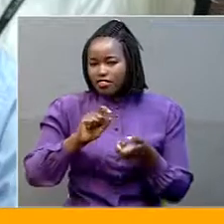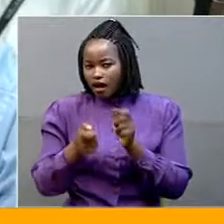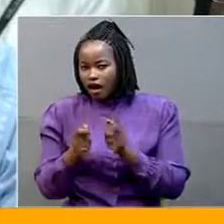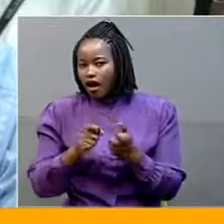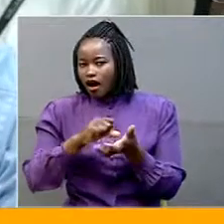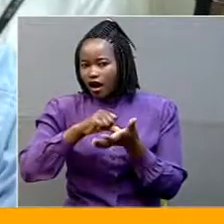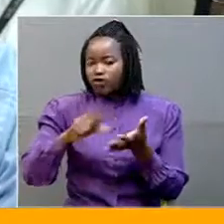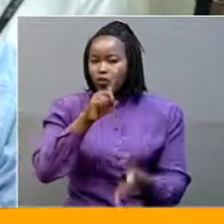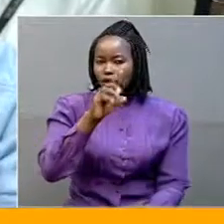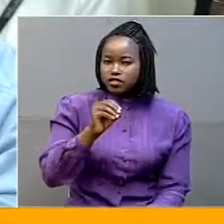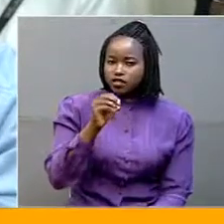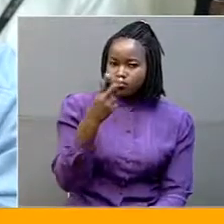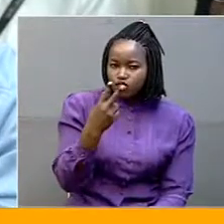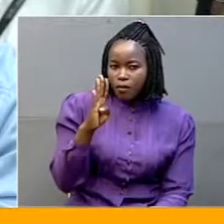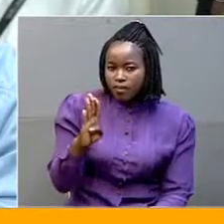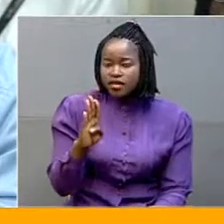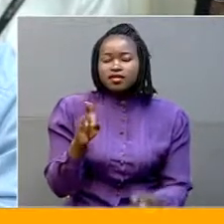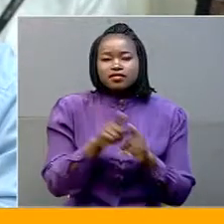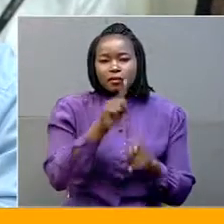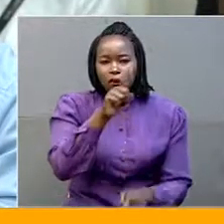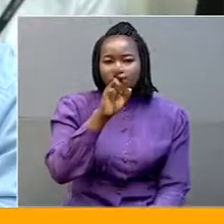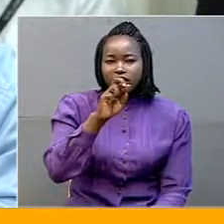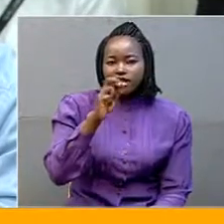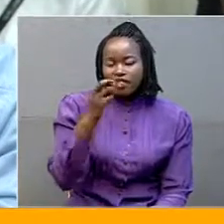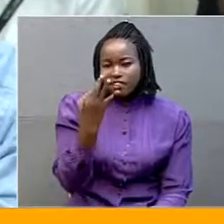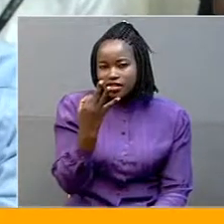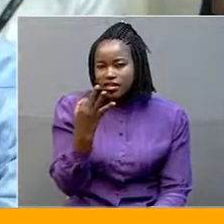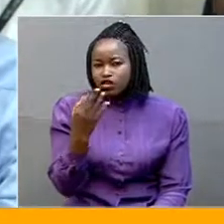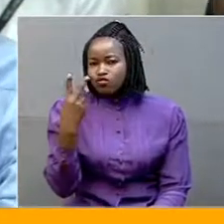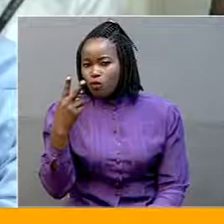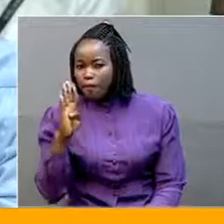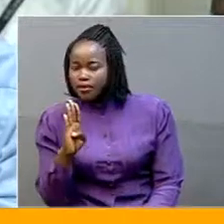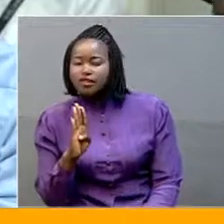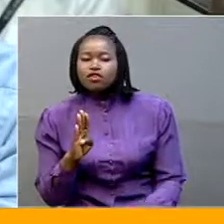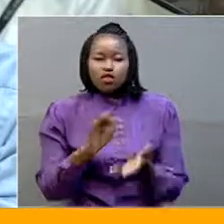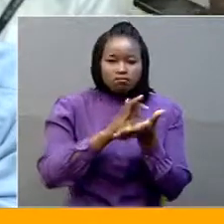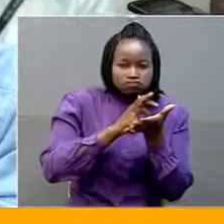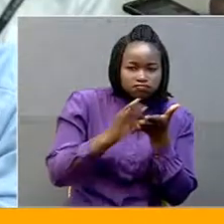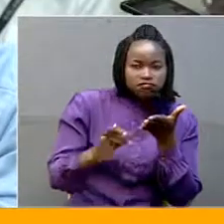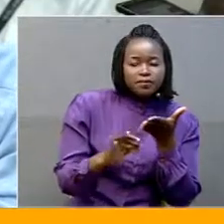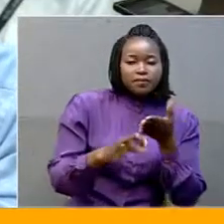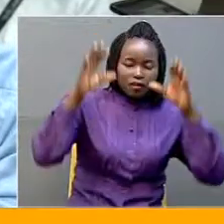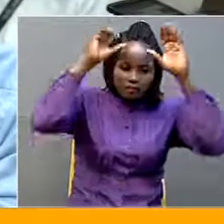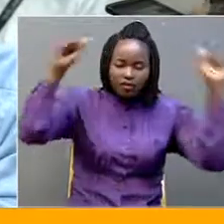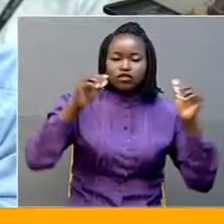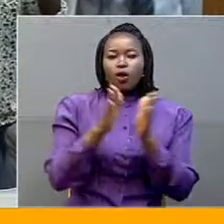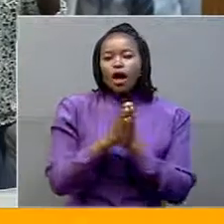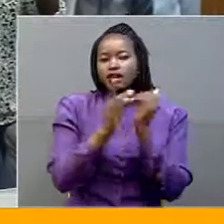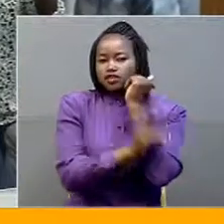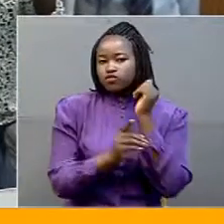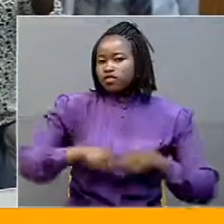102b and Article 183, Subsection 2b, to square presidential and district chairperson's age limits, respectively.